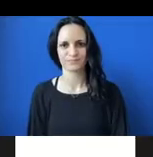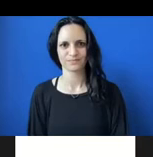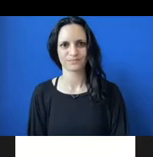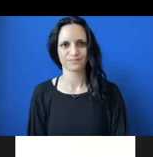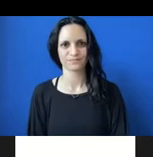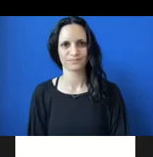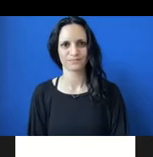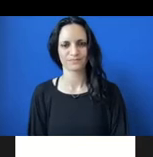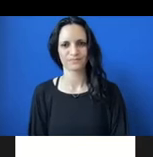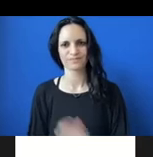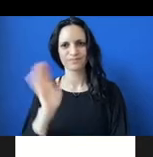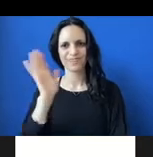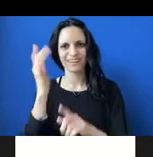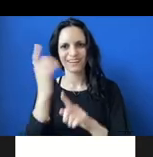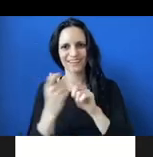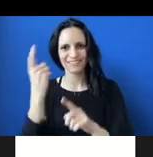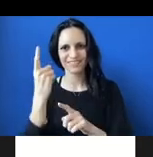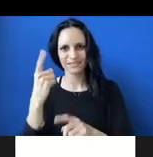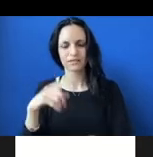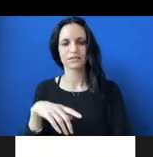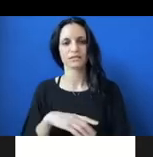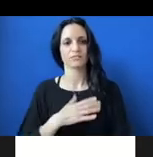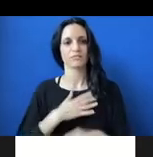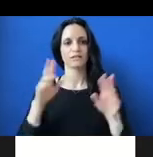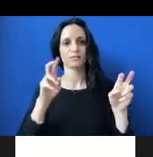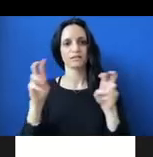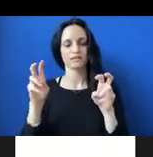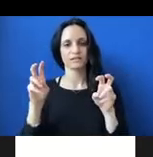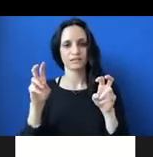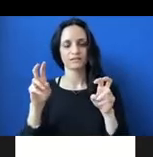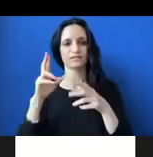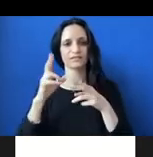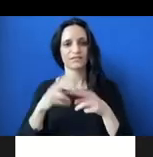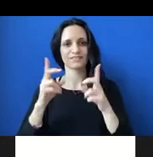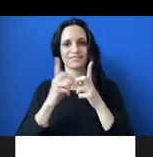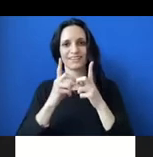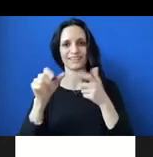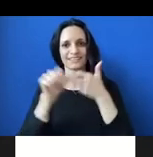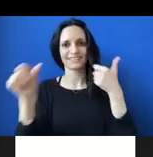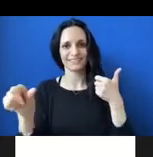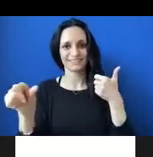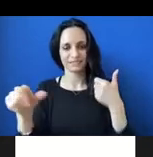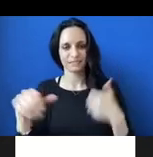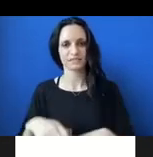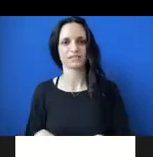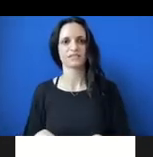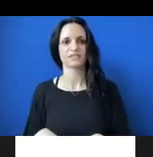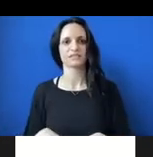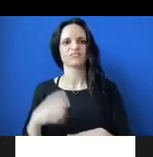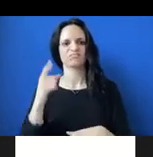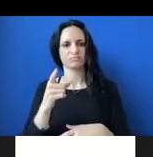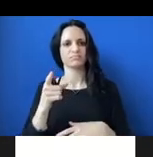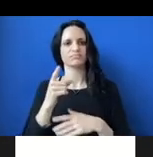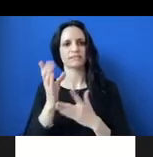Hi everyone. So my topic is called dating at a distance, navigating sexual